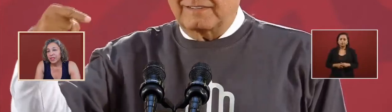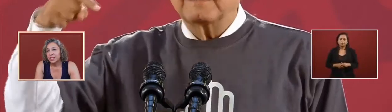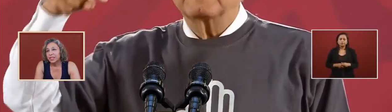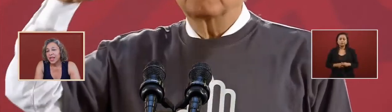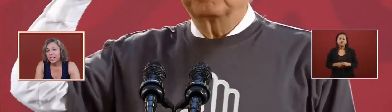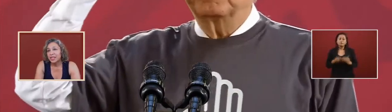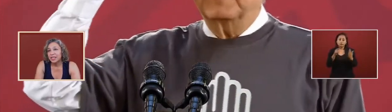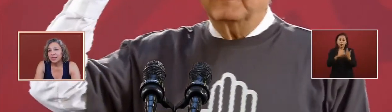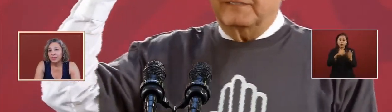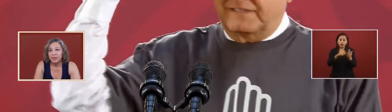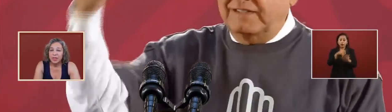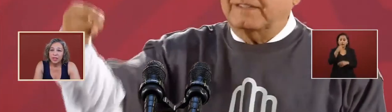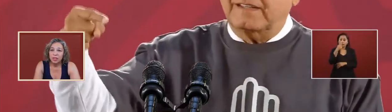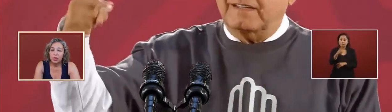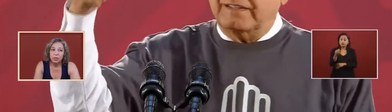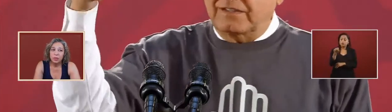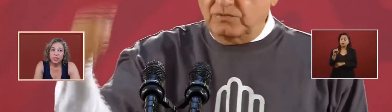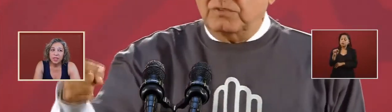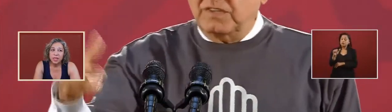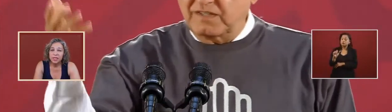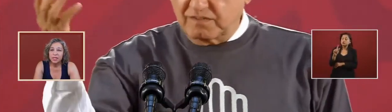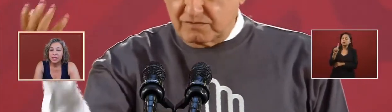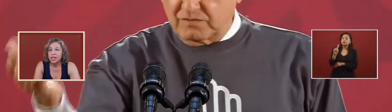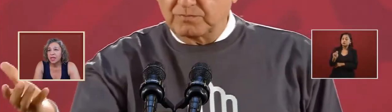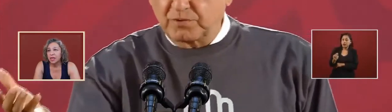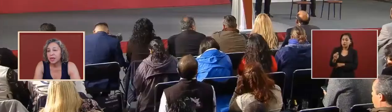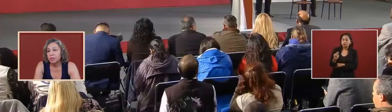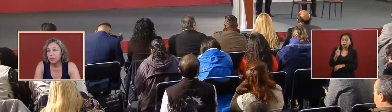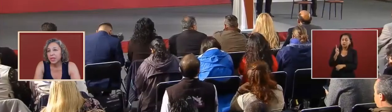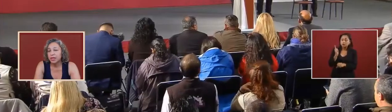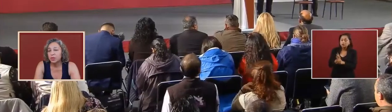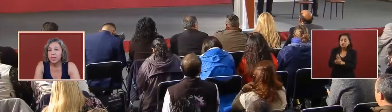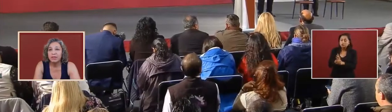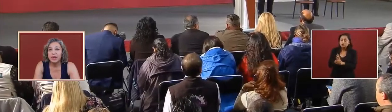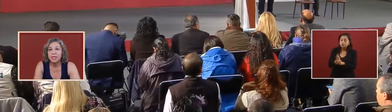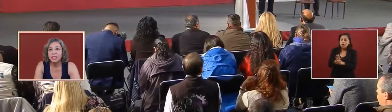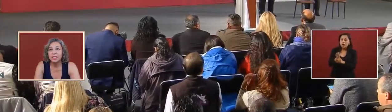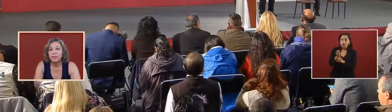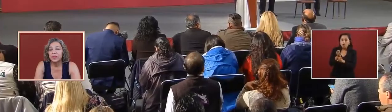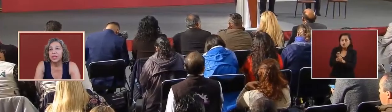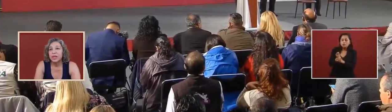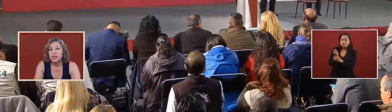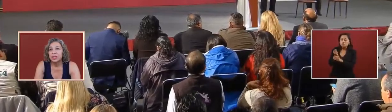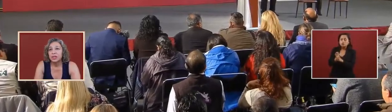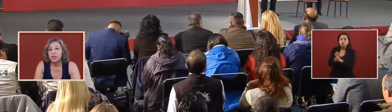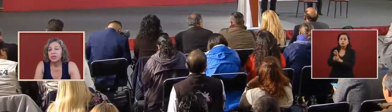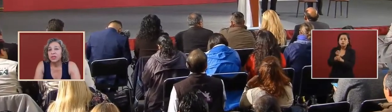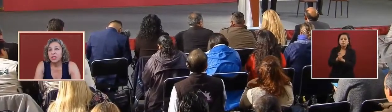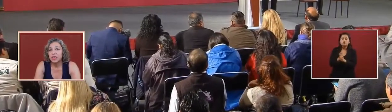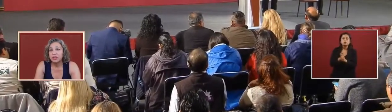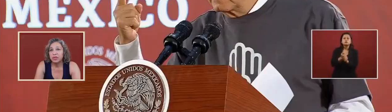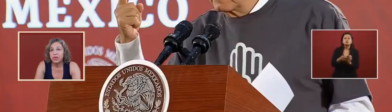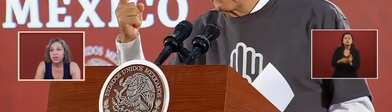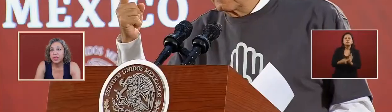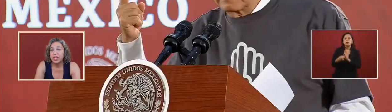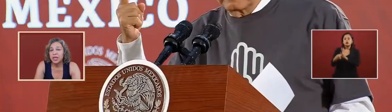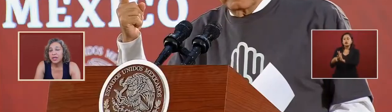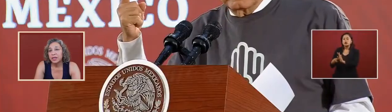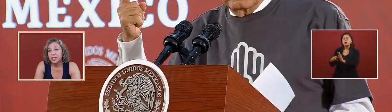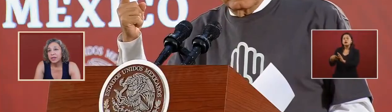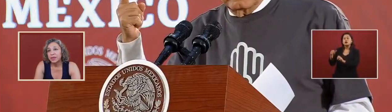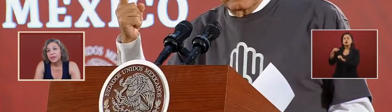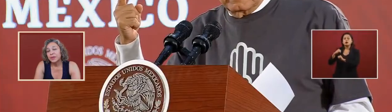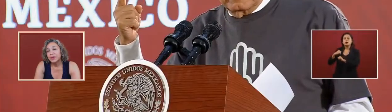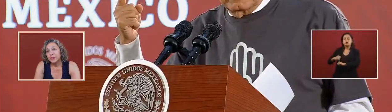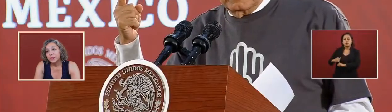the SAT will present the complaint with evidence to the district attorney